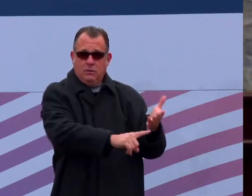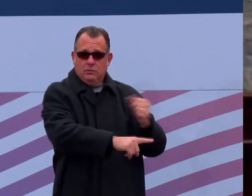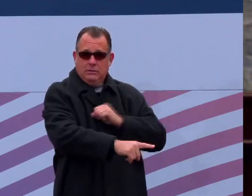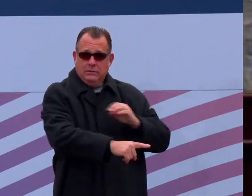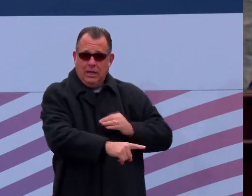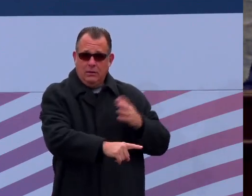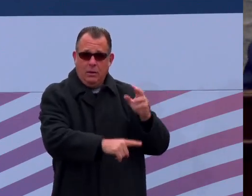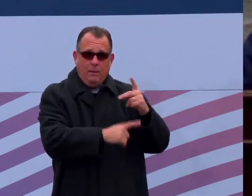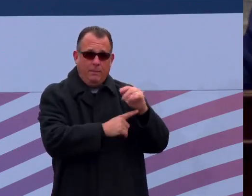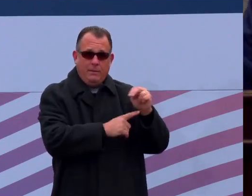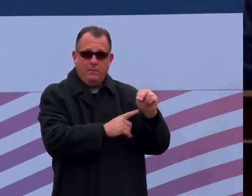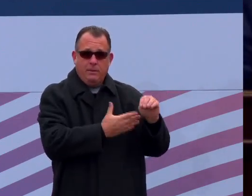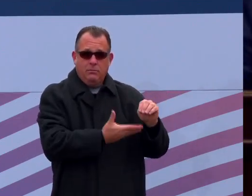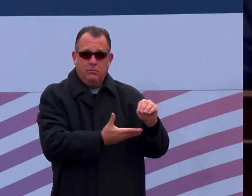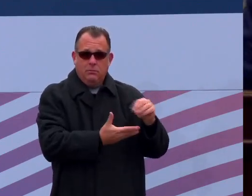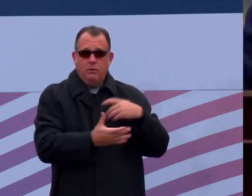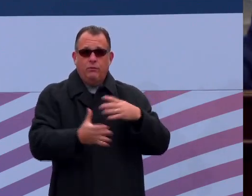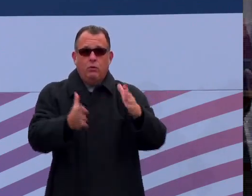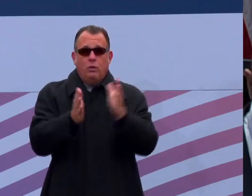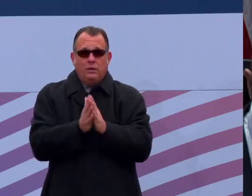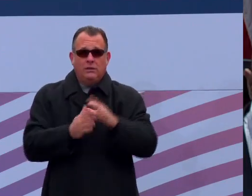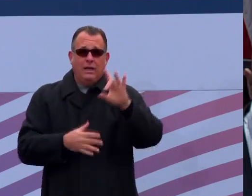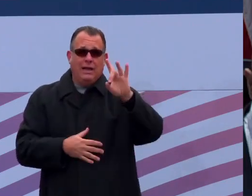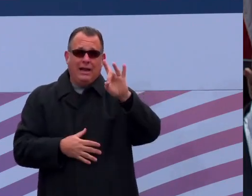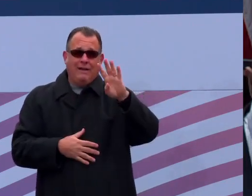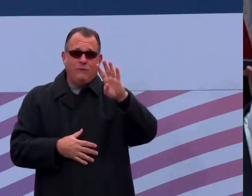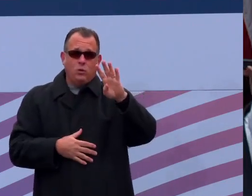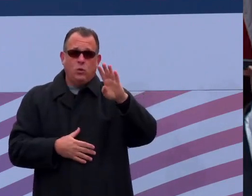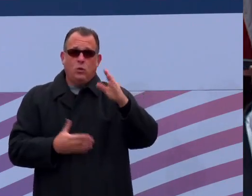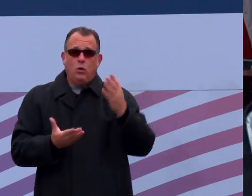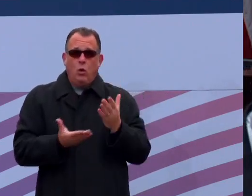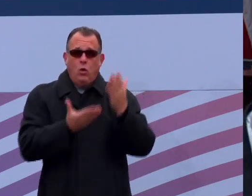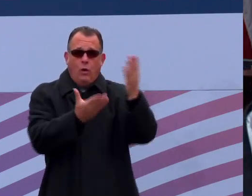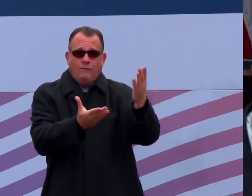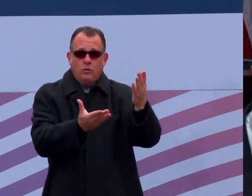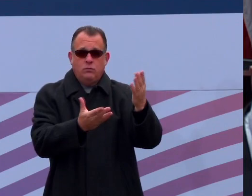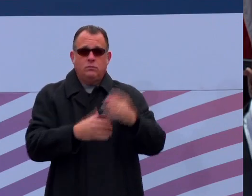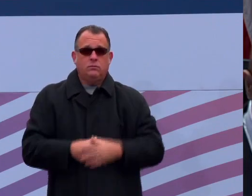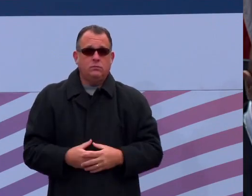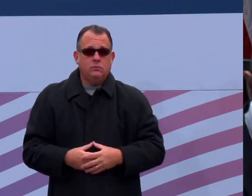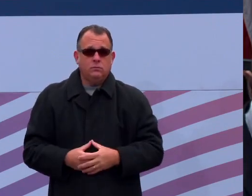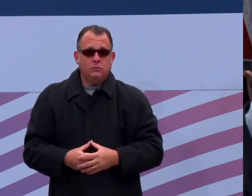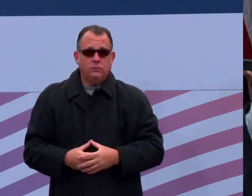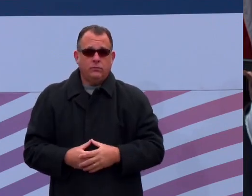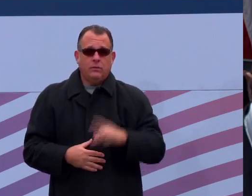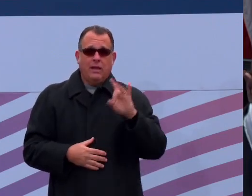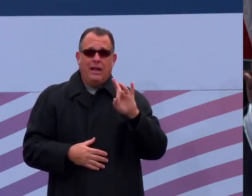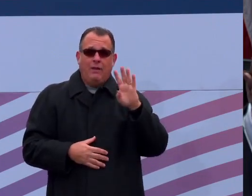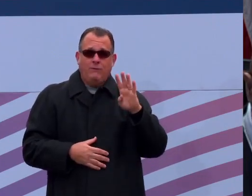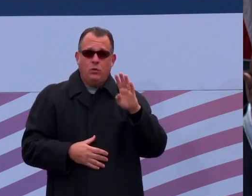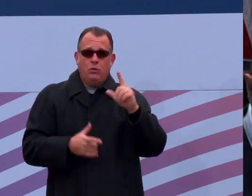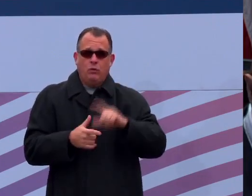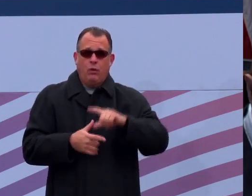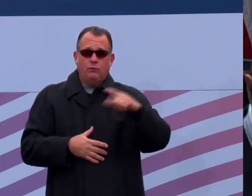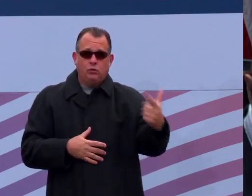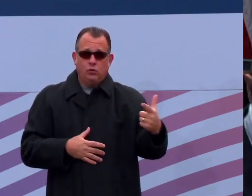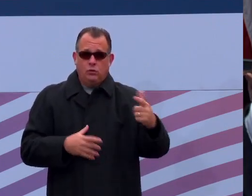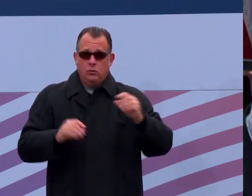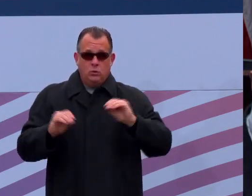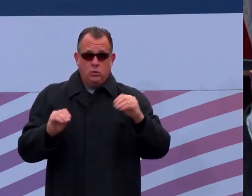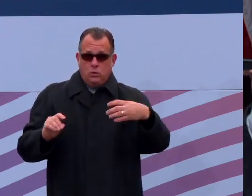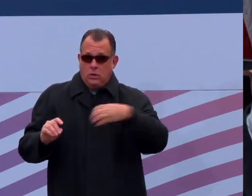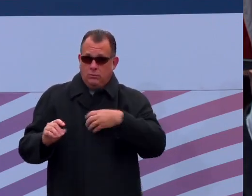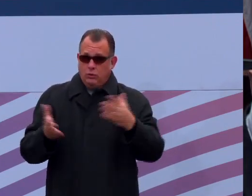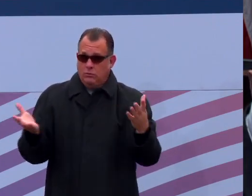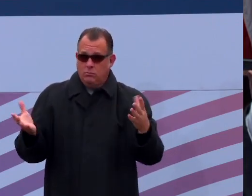I request Senate Bill 84 go over in its order. Senator Pittman requests that Senate Bill 84 go over in its order. Without objection, that bill will go